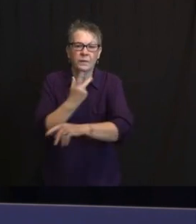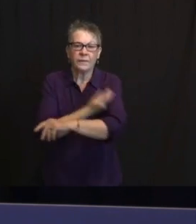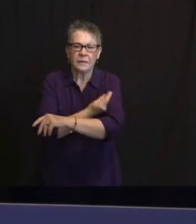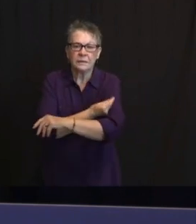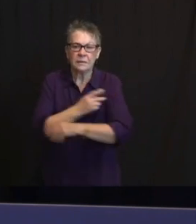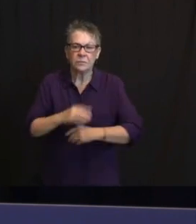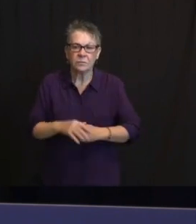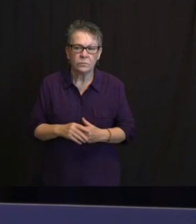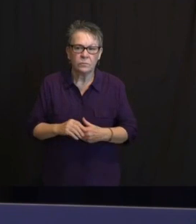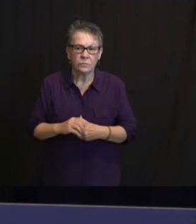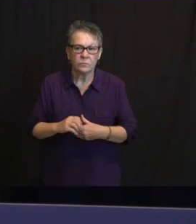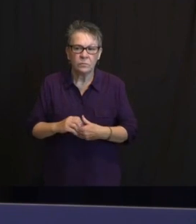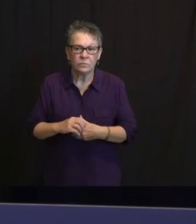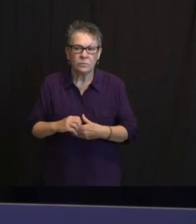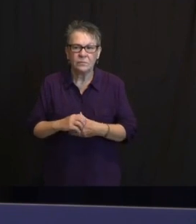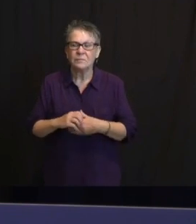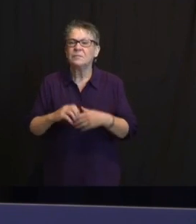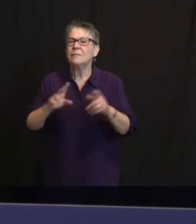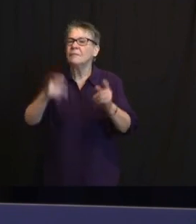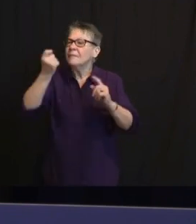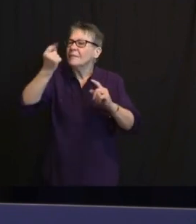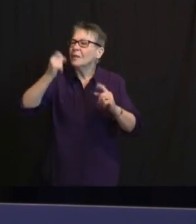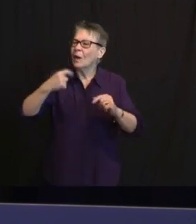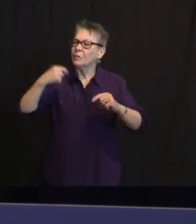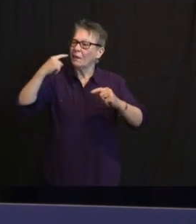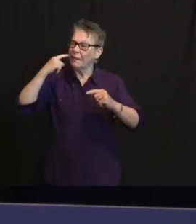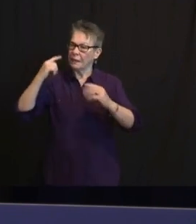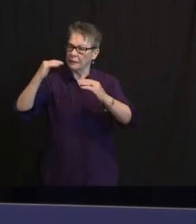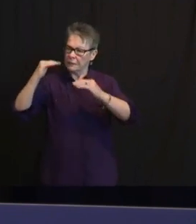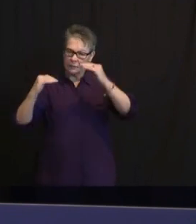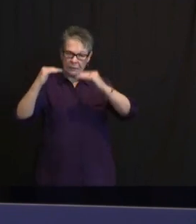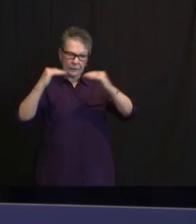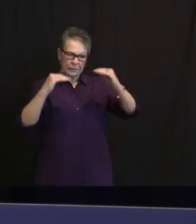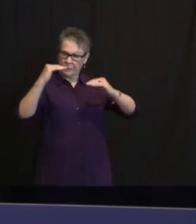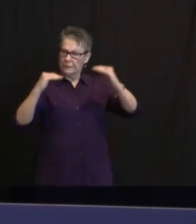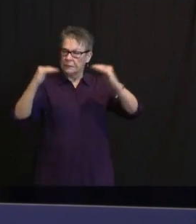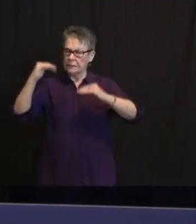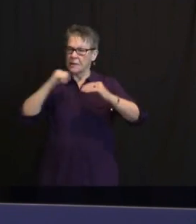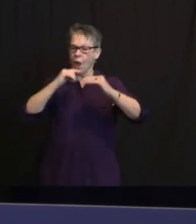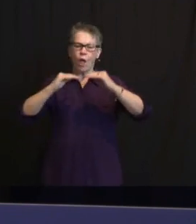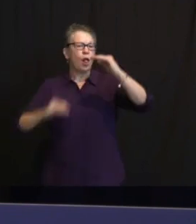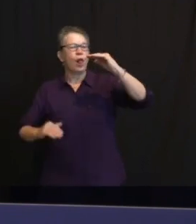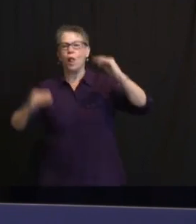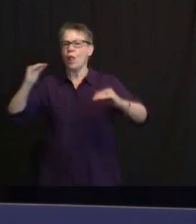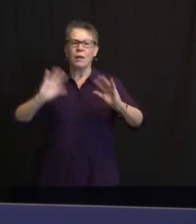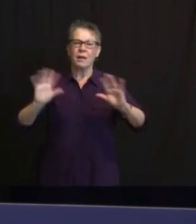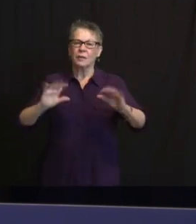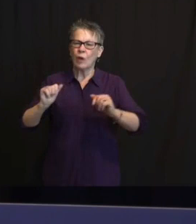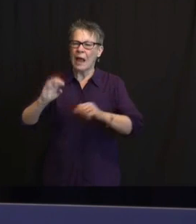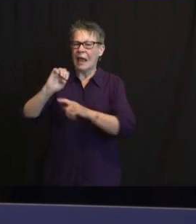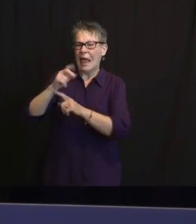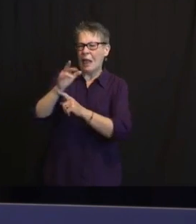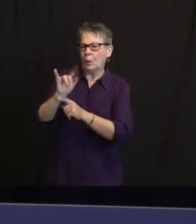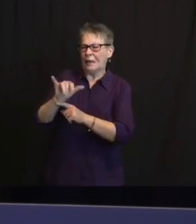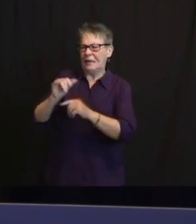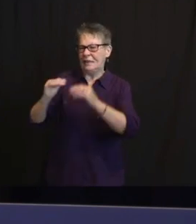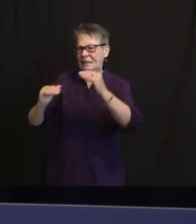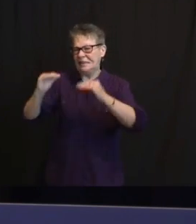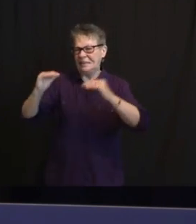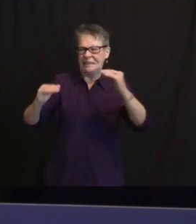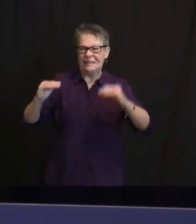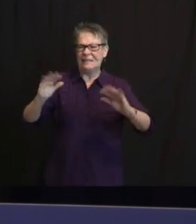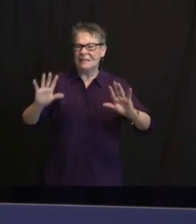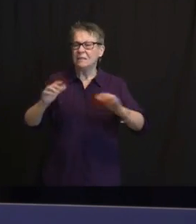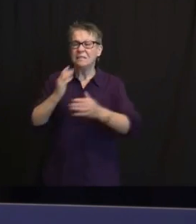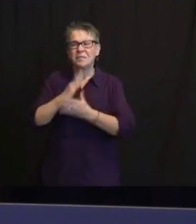BE IN FRONT OF OUR MINDS. WE WILL CONTINUE TO PROVIDE AVENUES FOR COMMUNITIES AT A SIGNIFICANT DISADVANTAGE IN ACCESSING THE